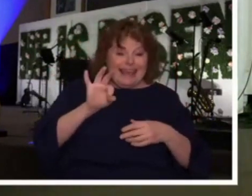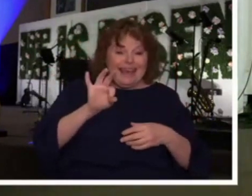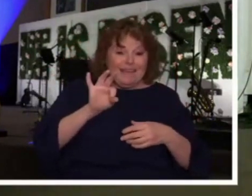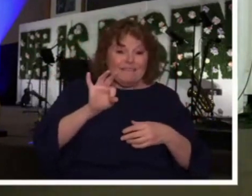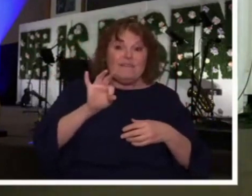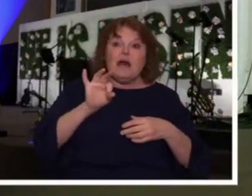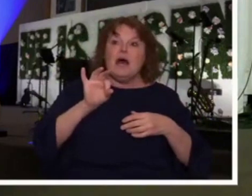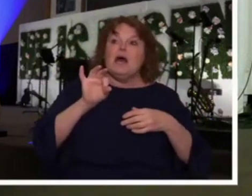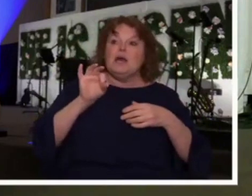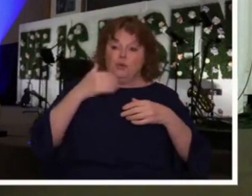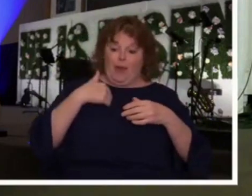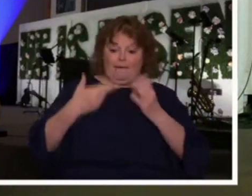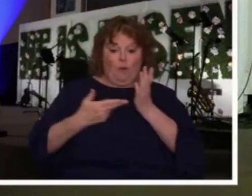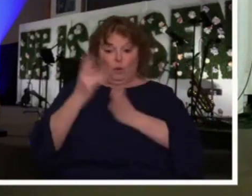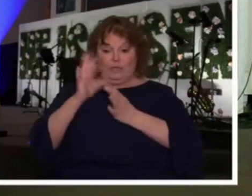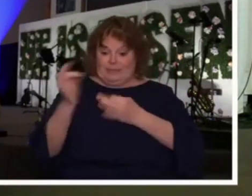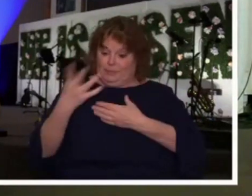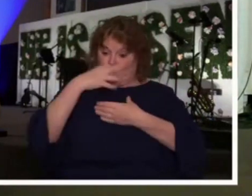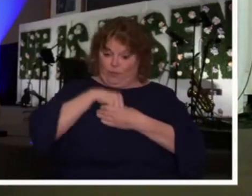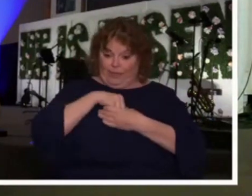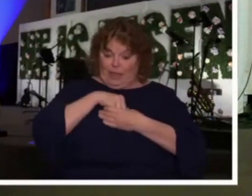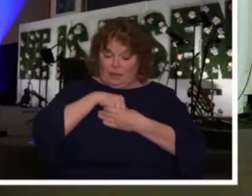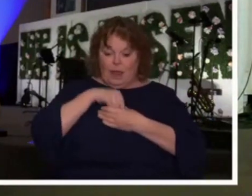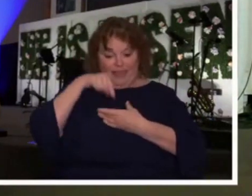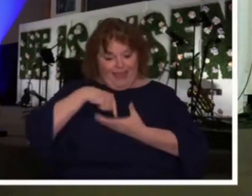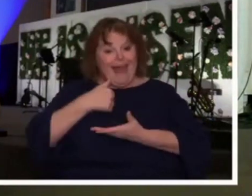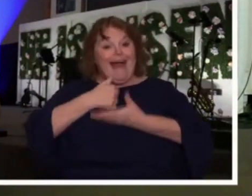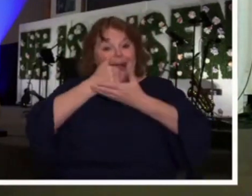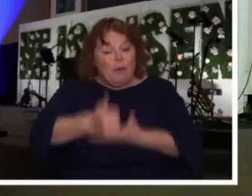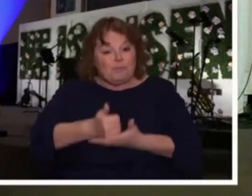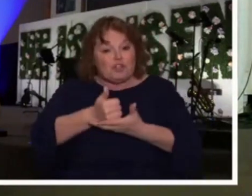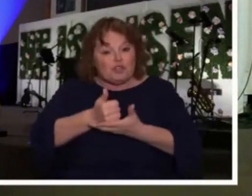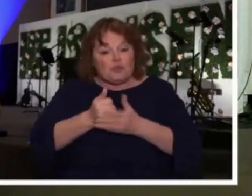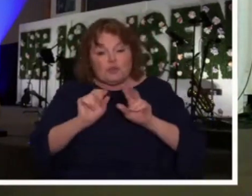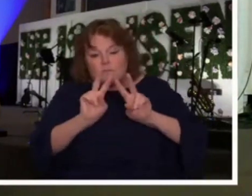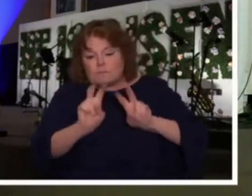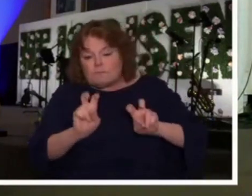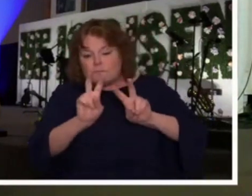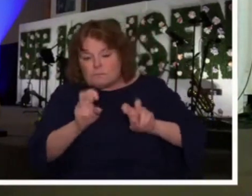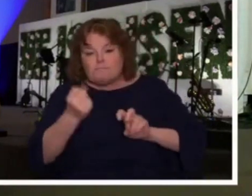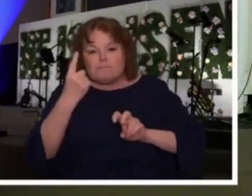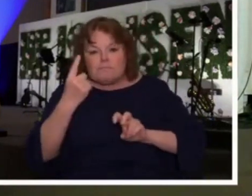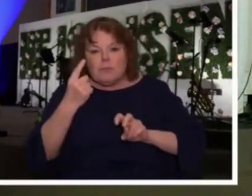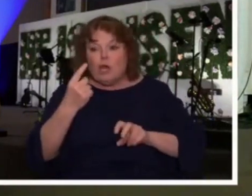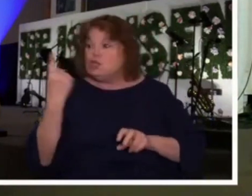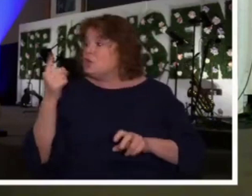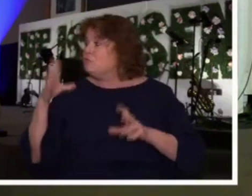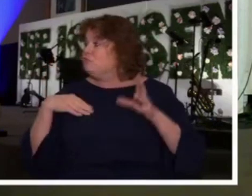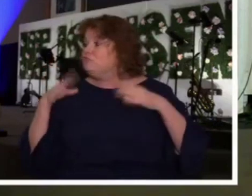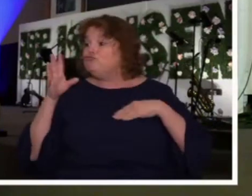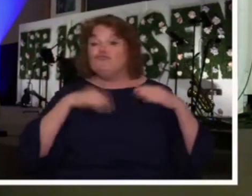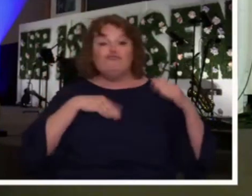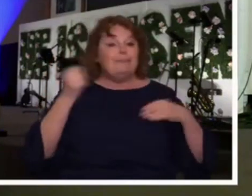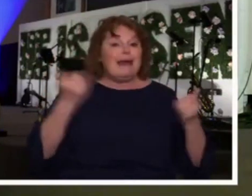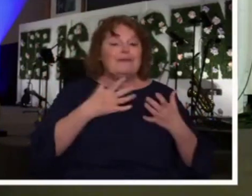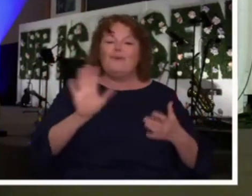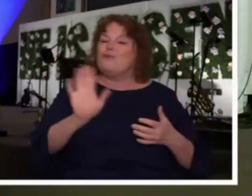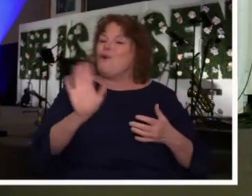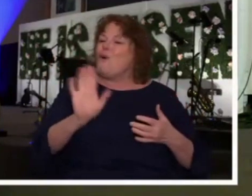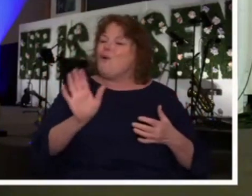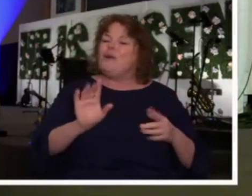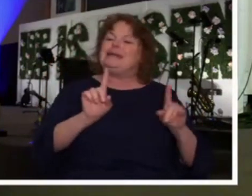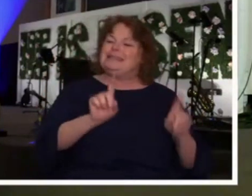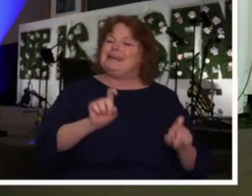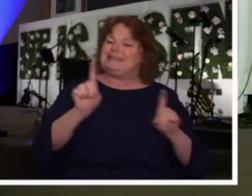the discernment of the Holy Spirit. We don't just take everything. We've got to test it. But when we